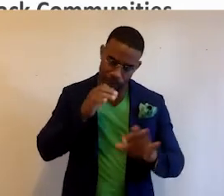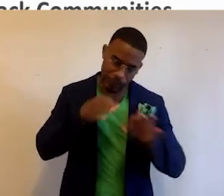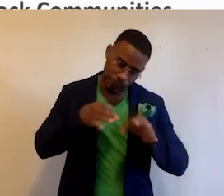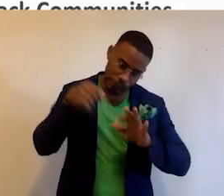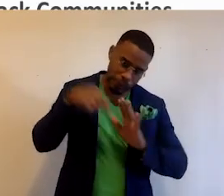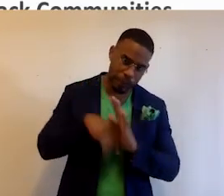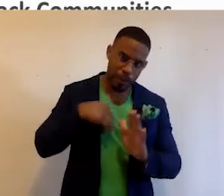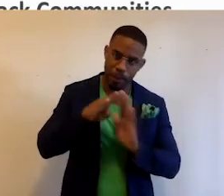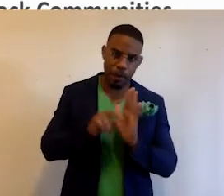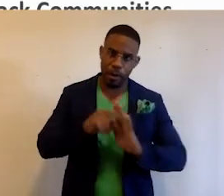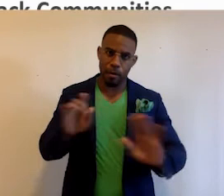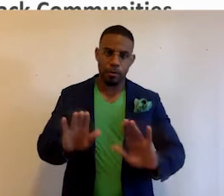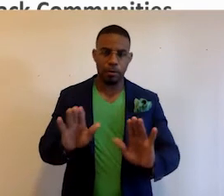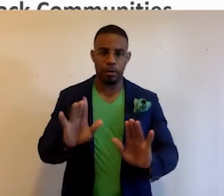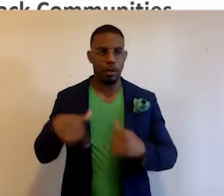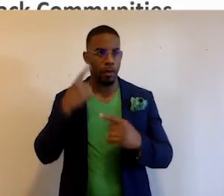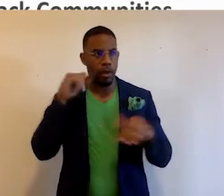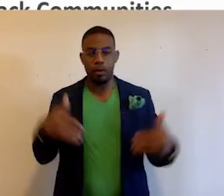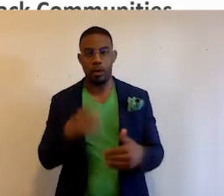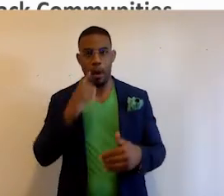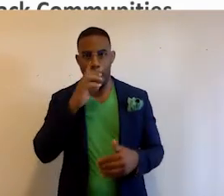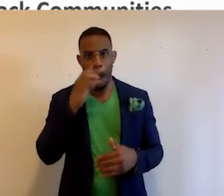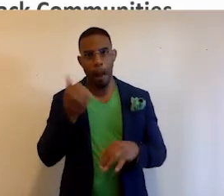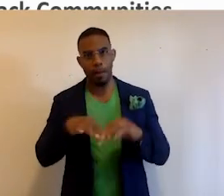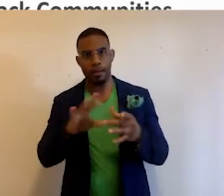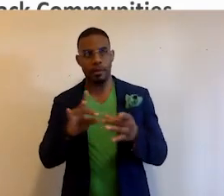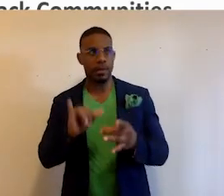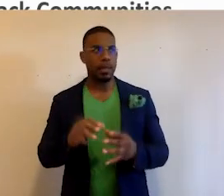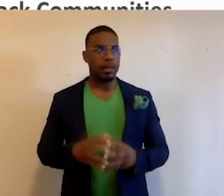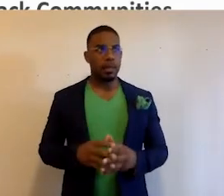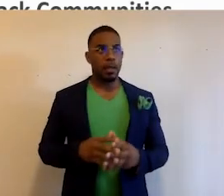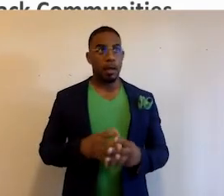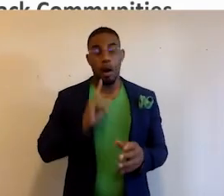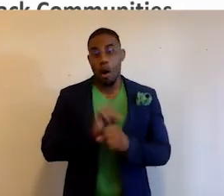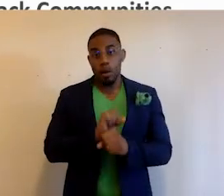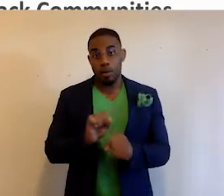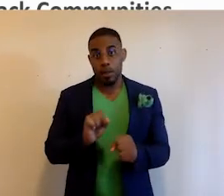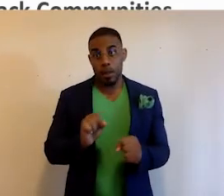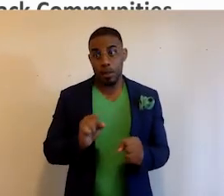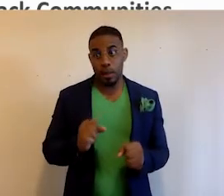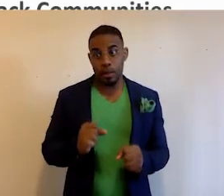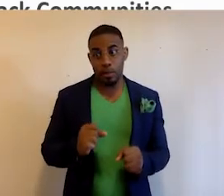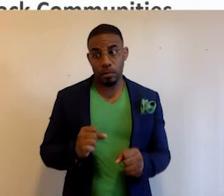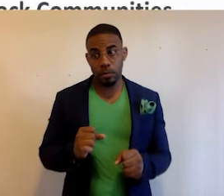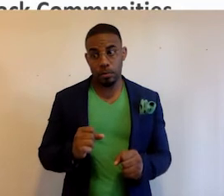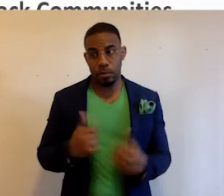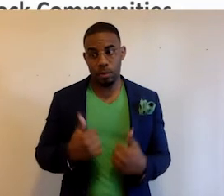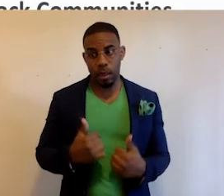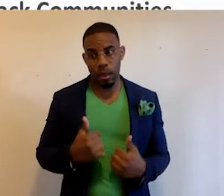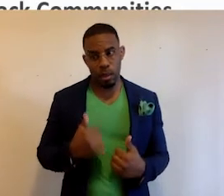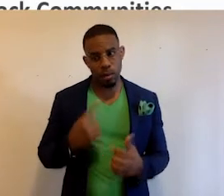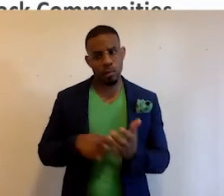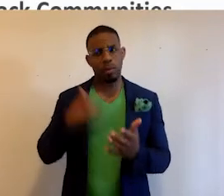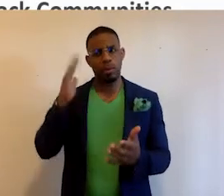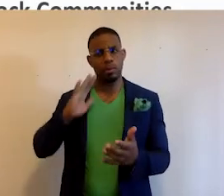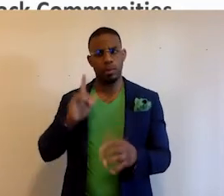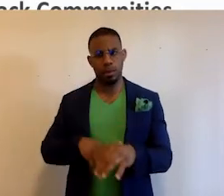my background at this point, as far as an introduction, other than to say that, ultimately, I, you know, am once upon a